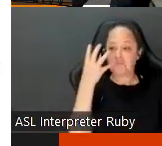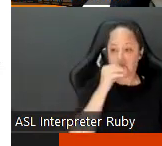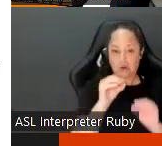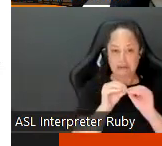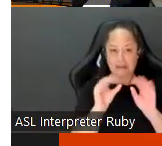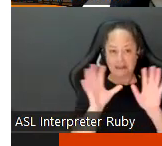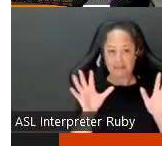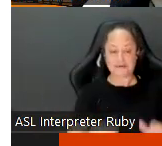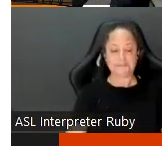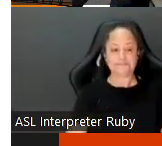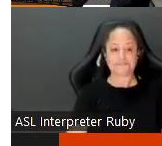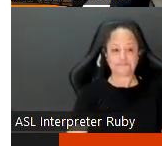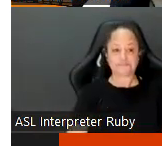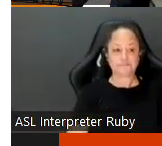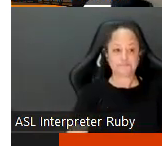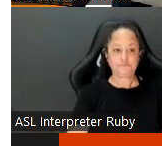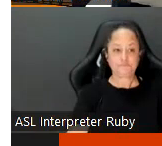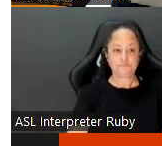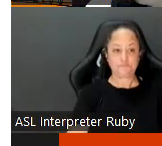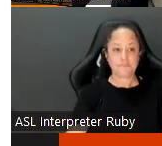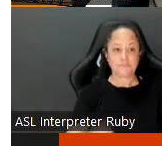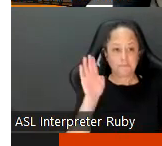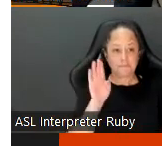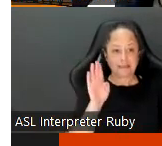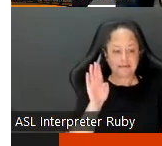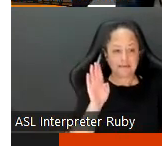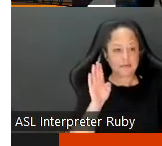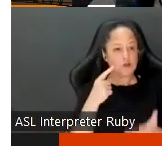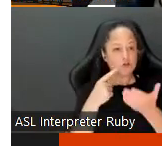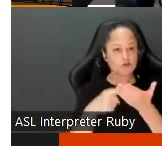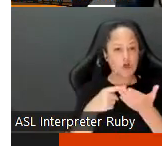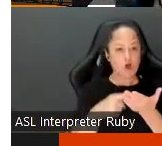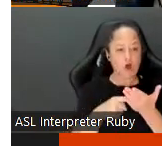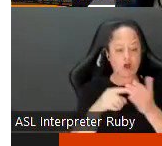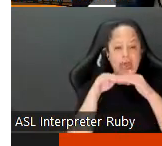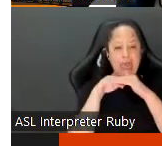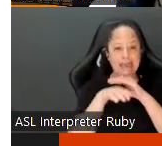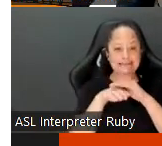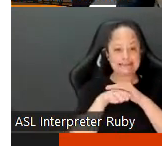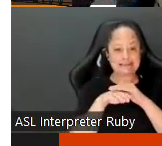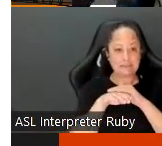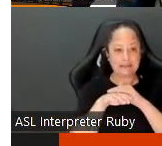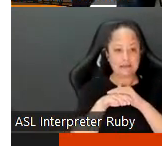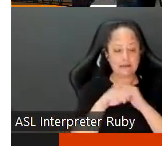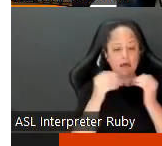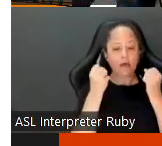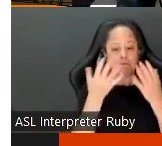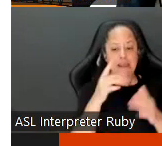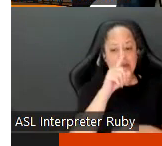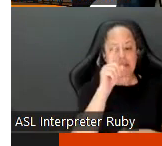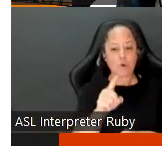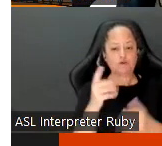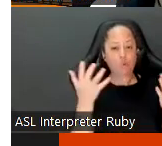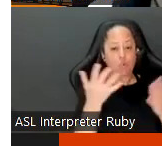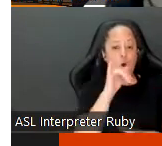all right so let's let's talk about let's talk accessibility number um there's been a lot of questions about